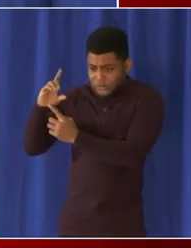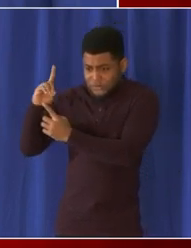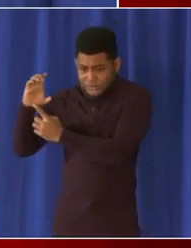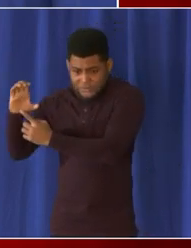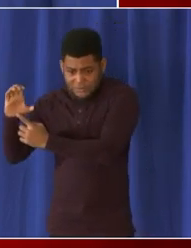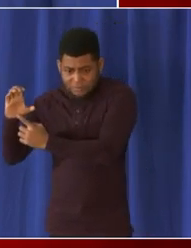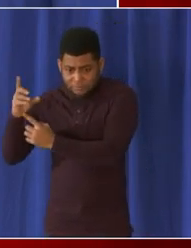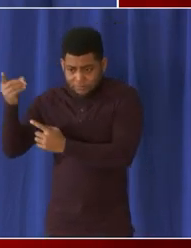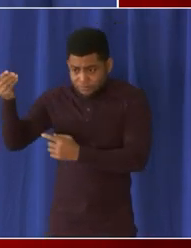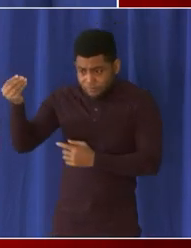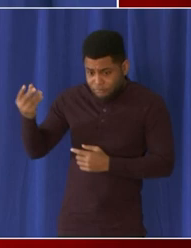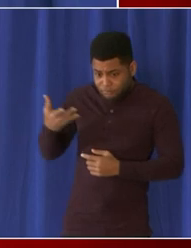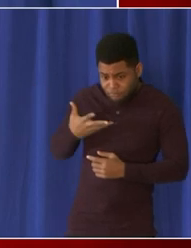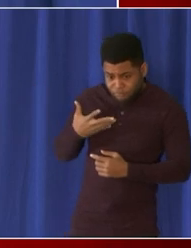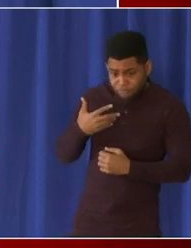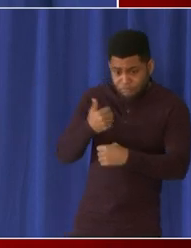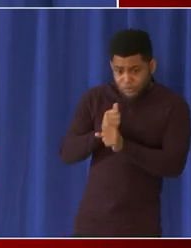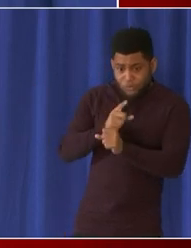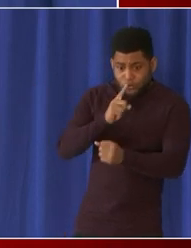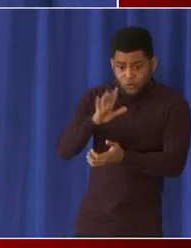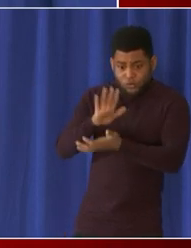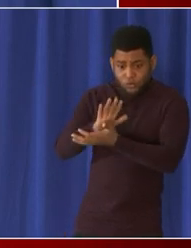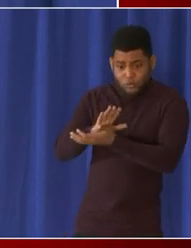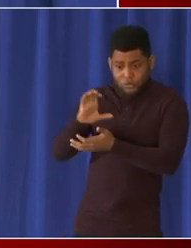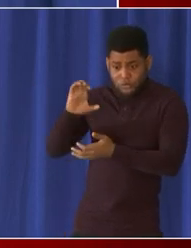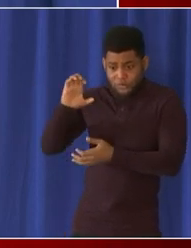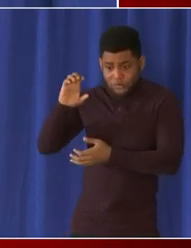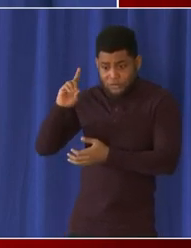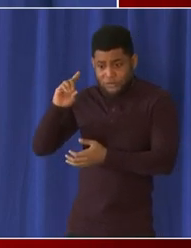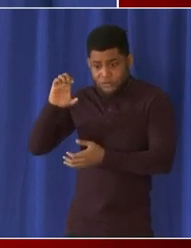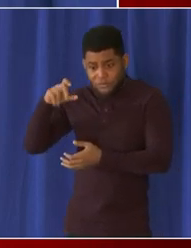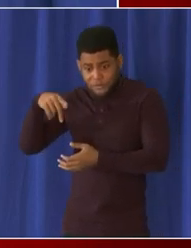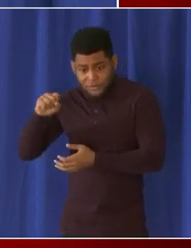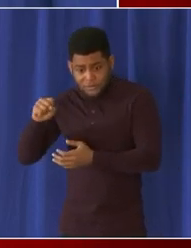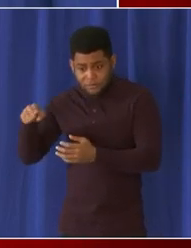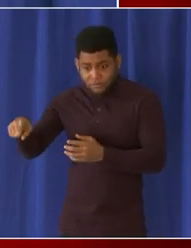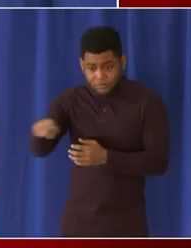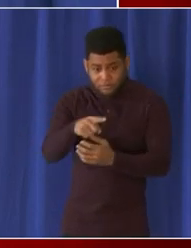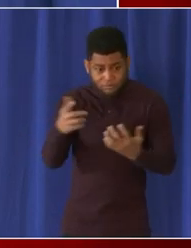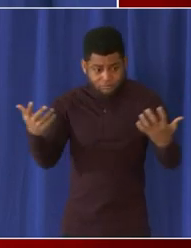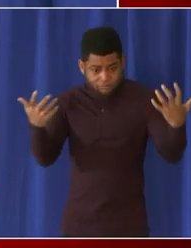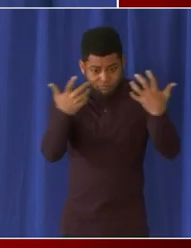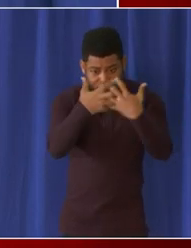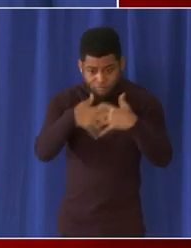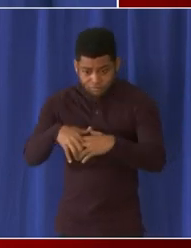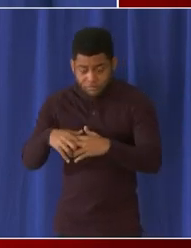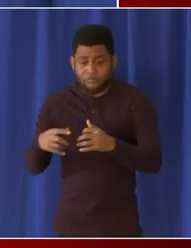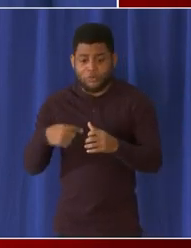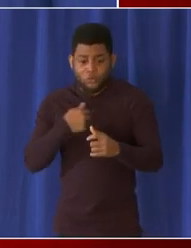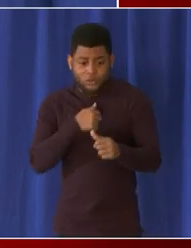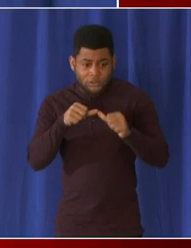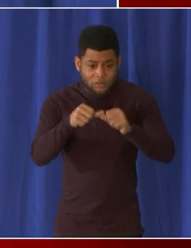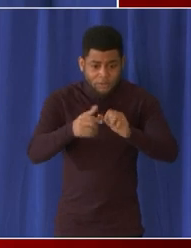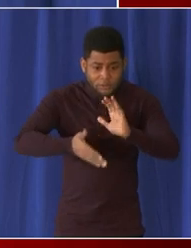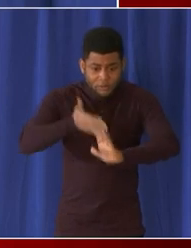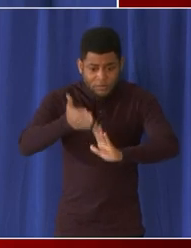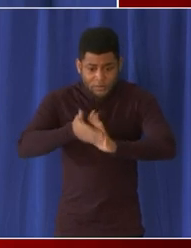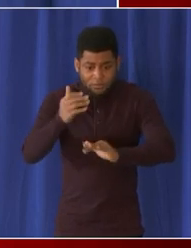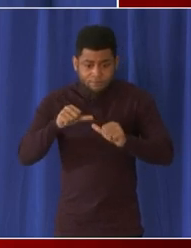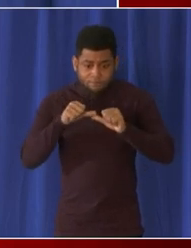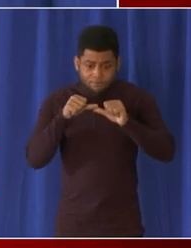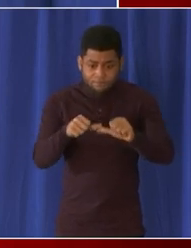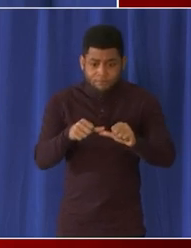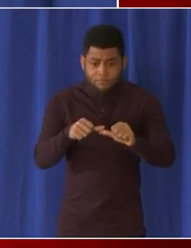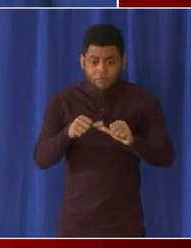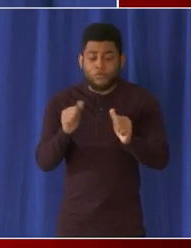making sure we work through the logistics with our schools uh to ensure that they are able to operationalize it with fidelity and so i